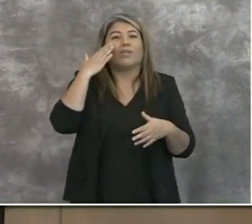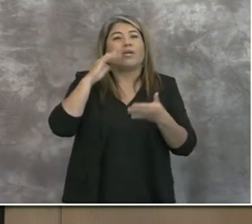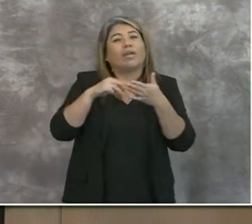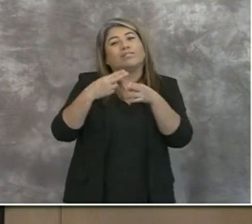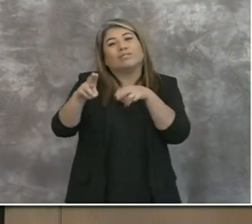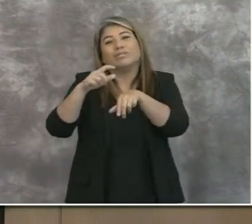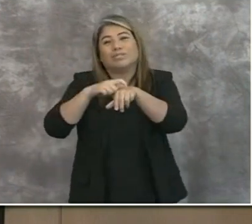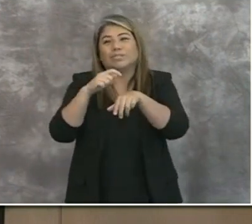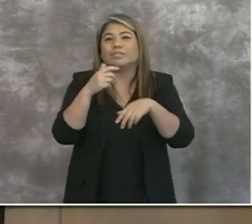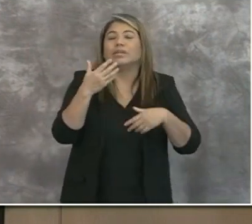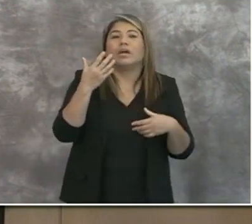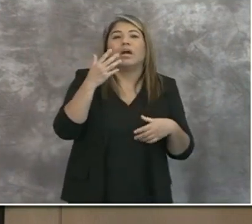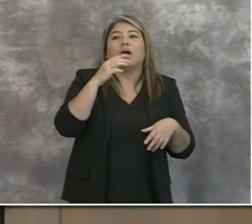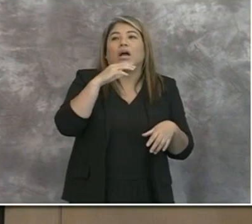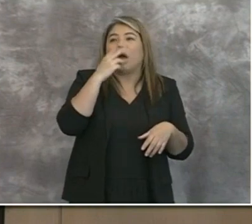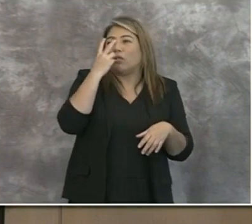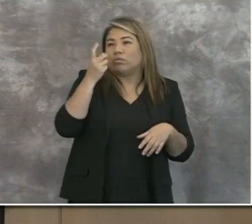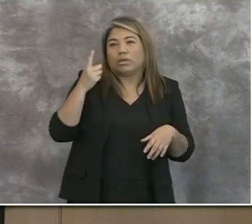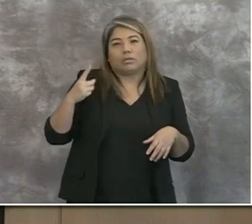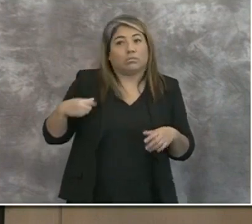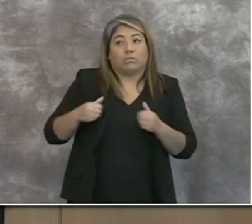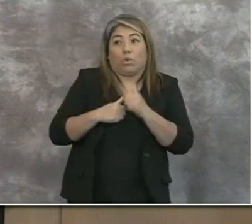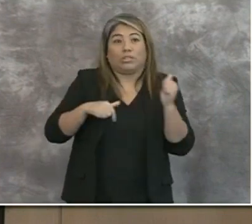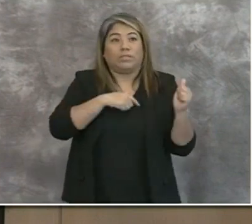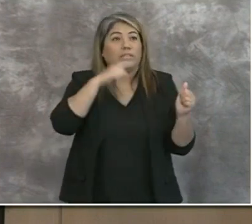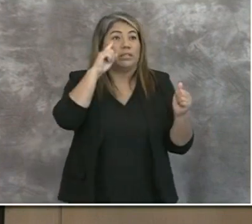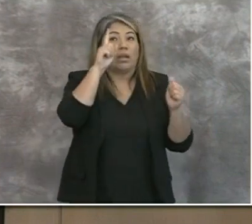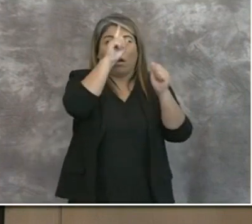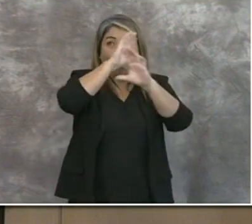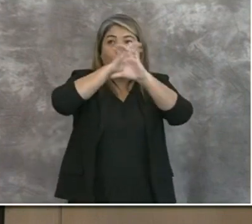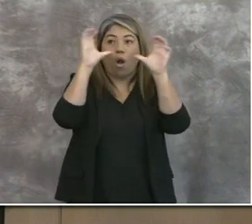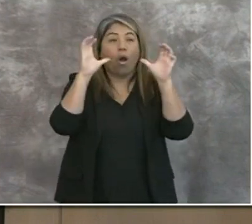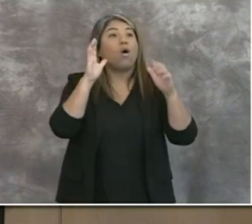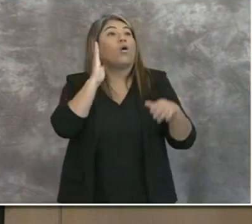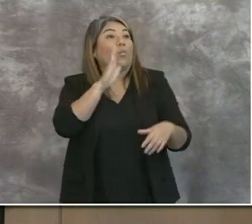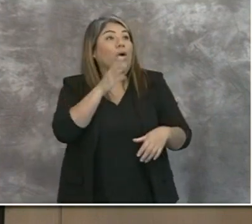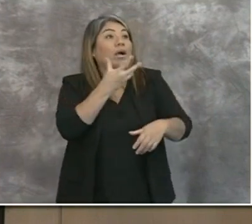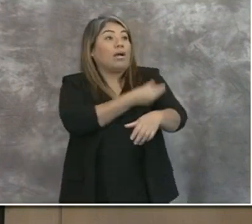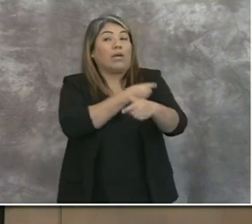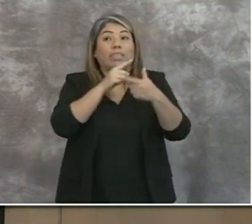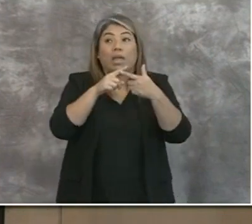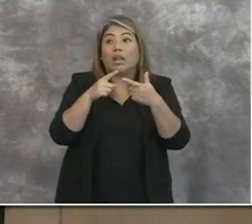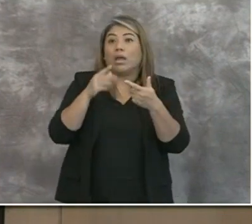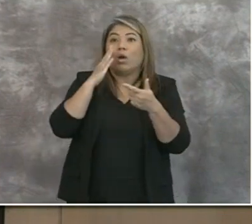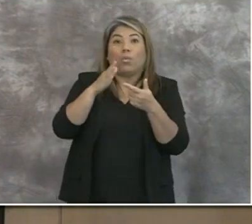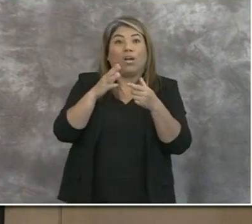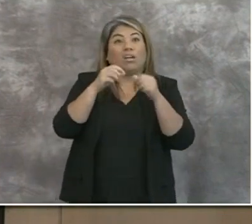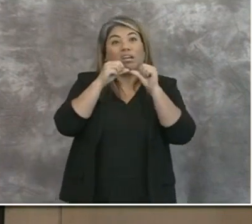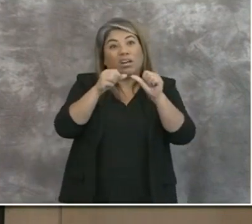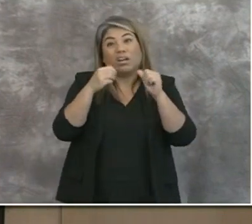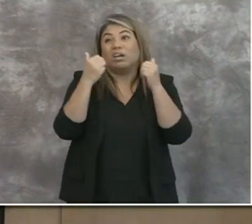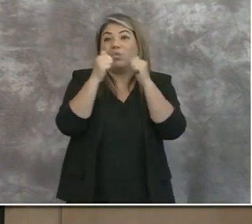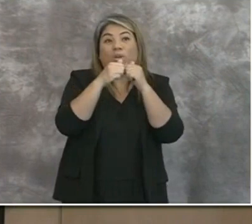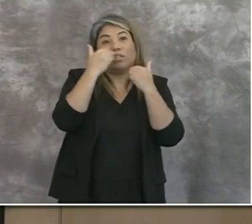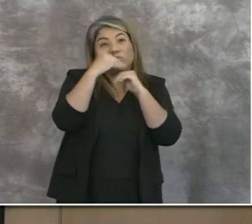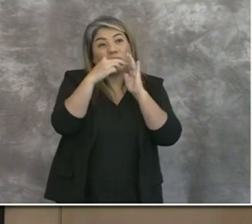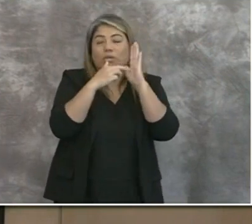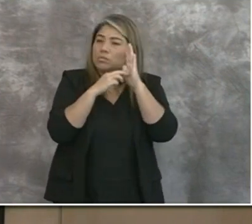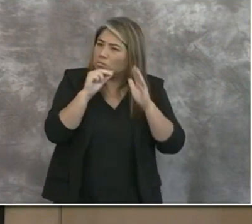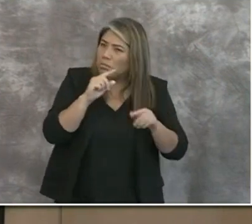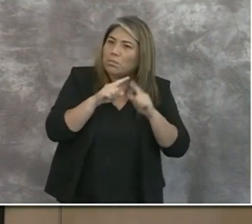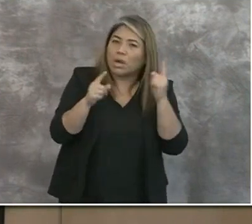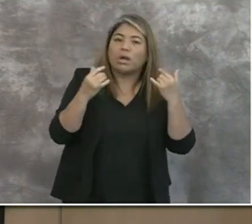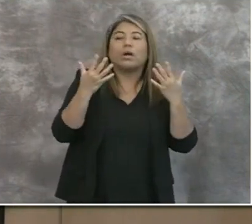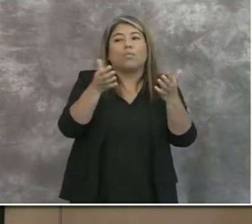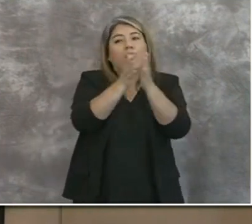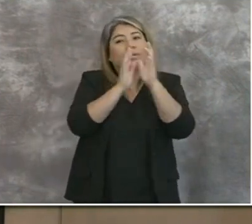envision, you know, that once we have a vaccine and we're there, that these things will continue. But we are asking the public to continue to be vigilant and continue to